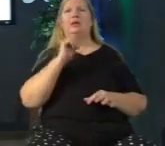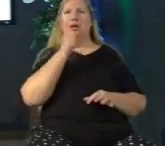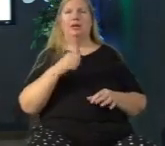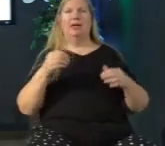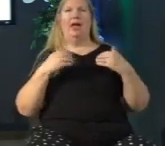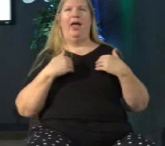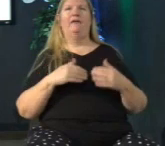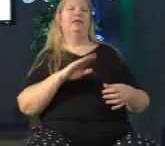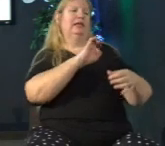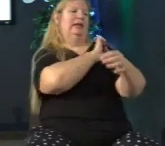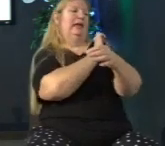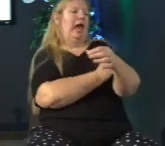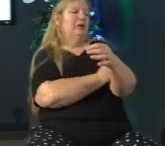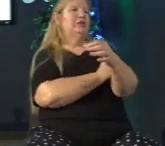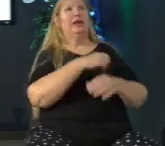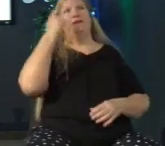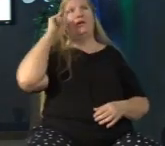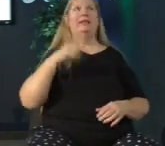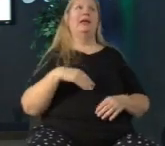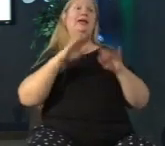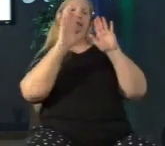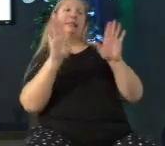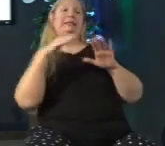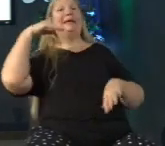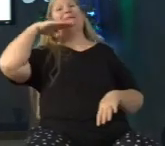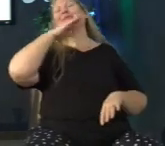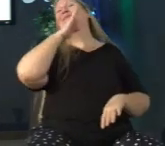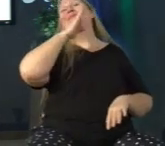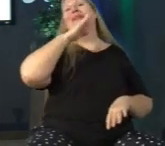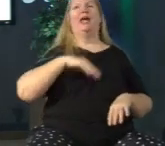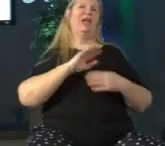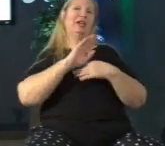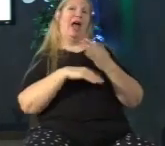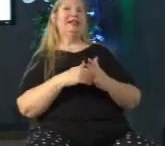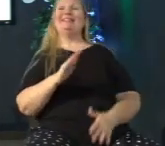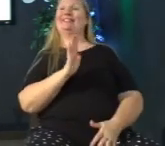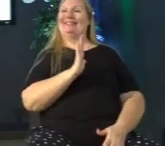sunny Sunday morning smile that everything is fine